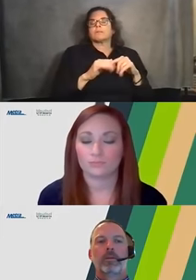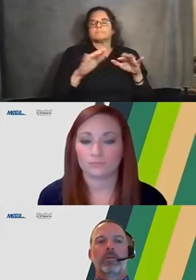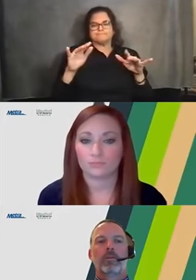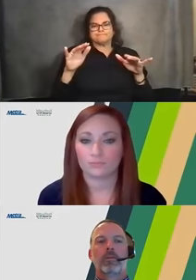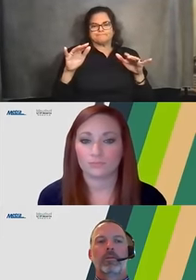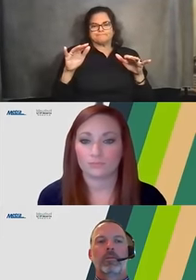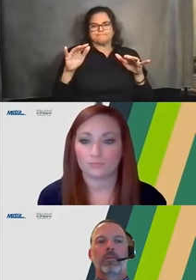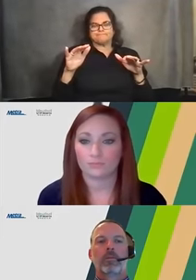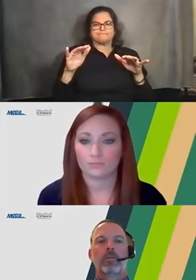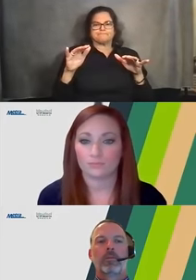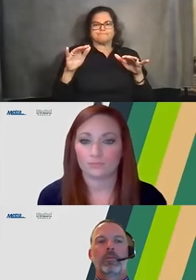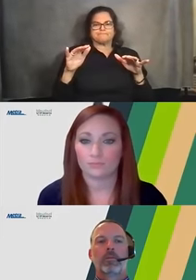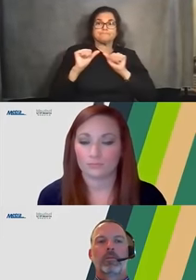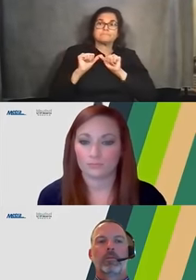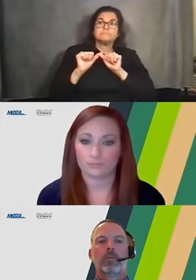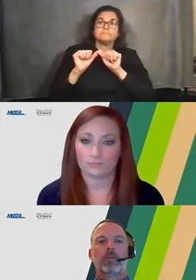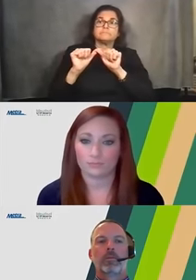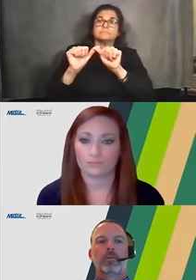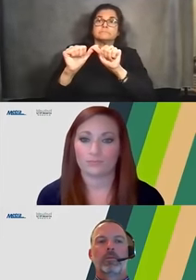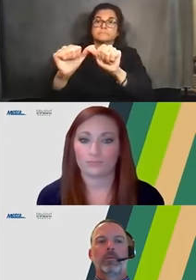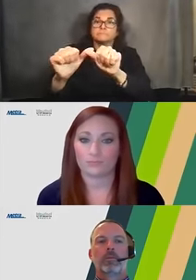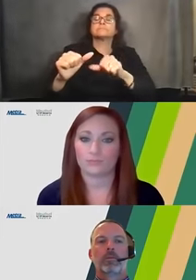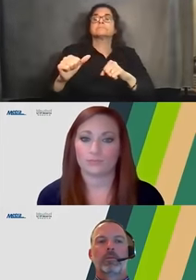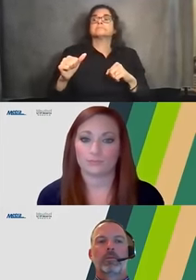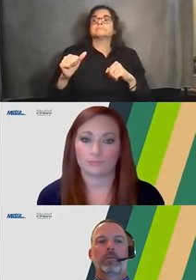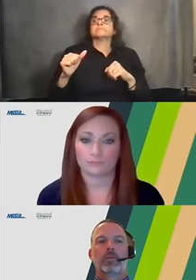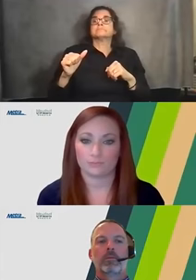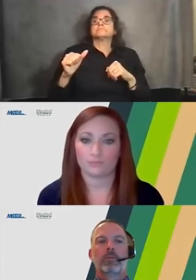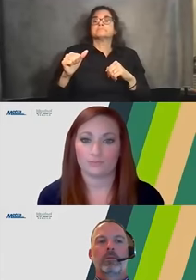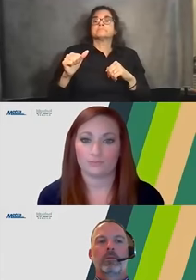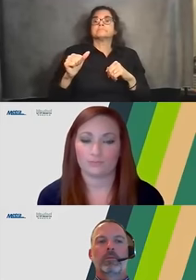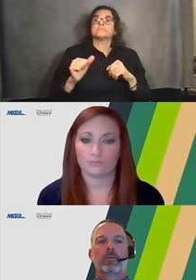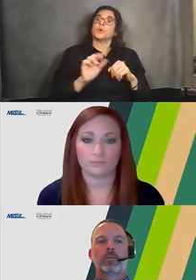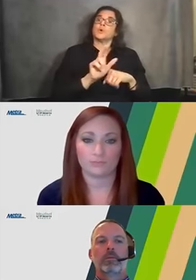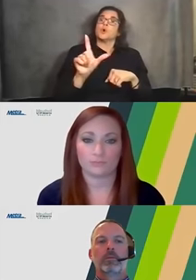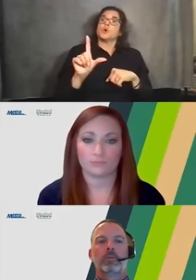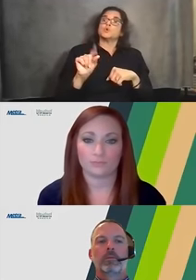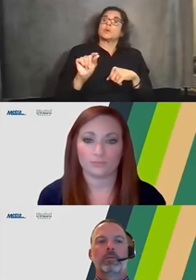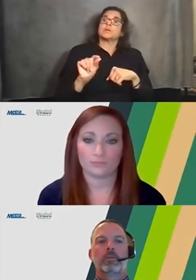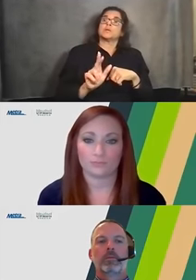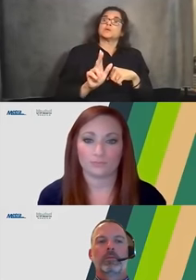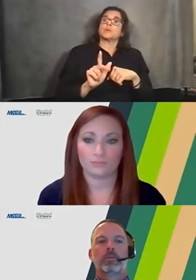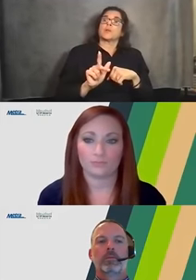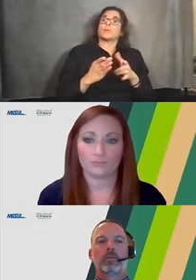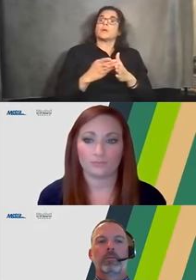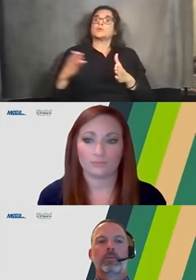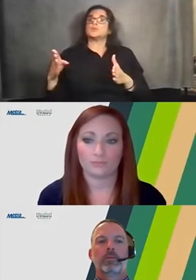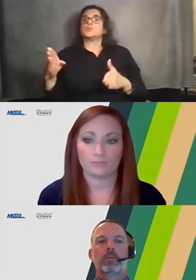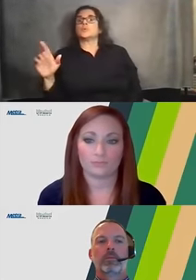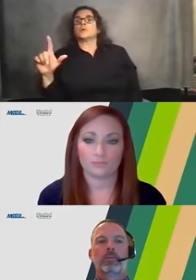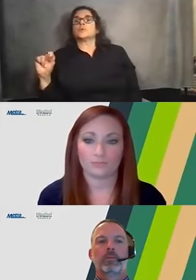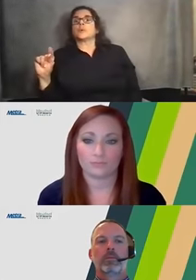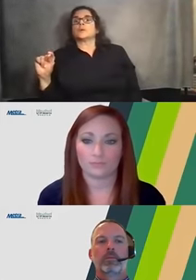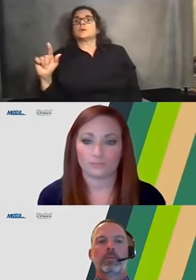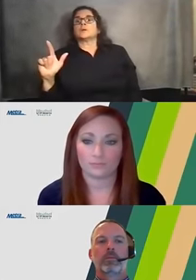duration of the project, as noted, is 2023 to 2027, and it will, you know, those different stages will